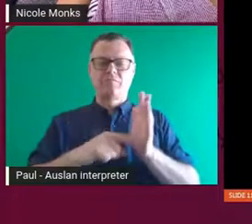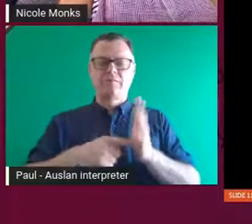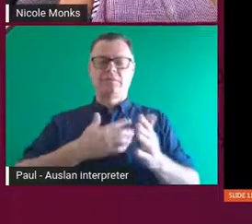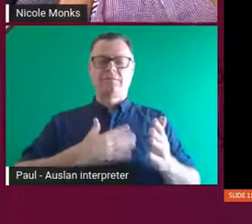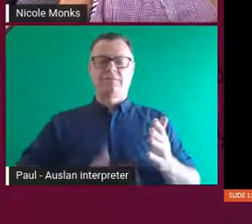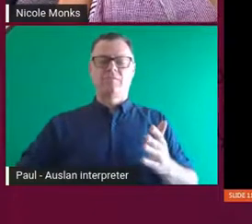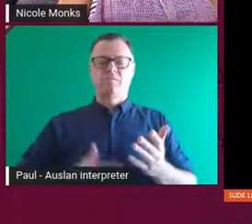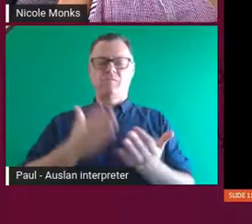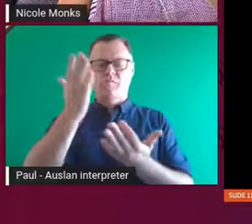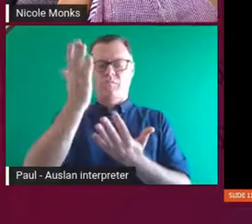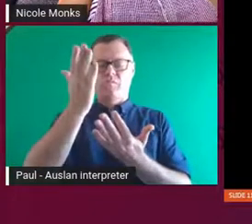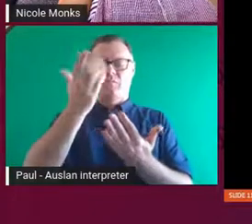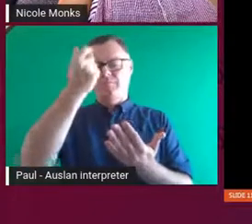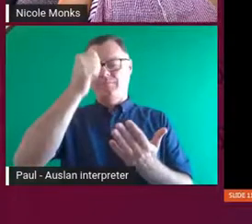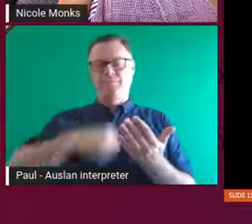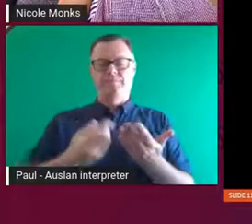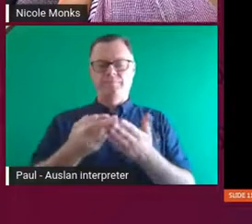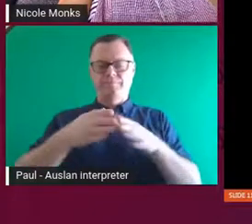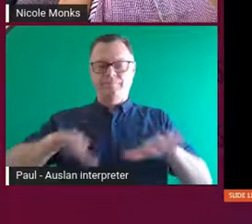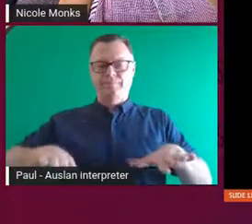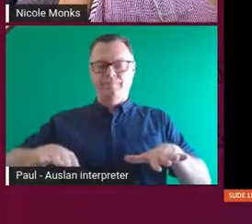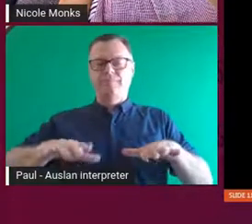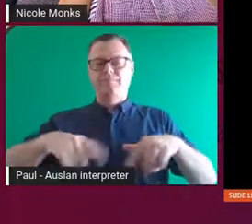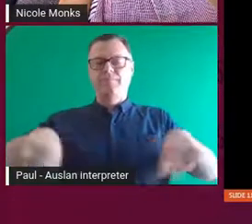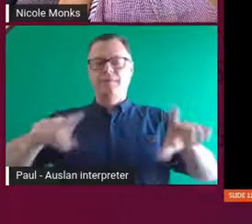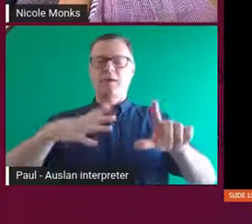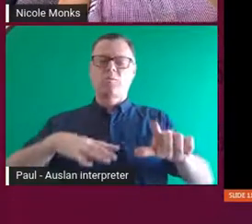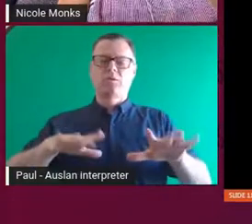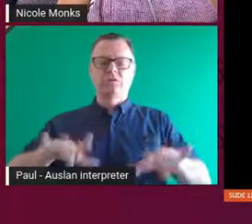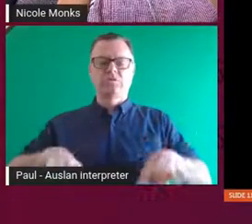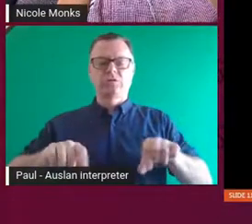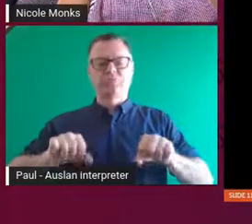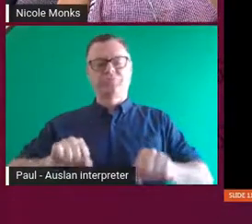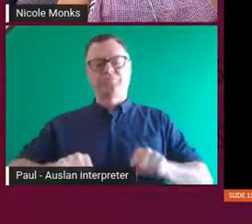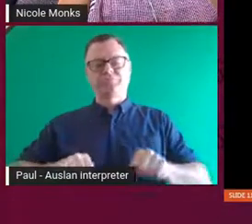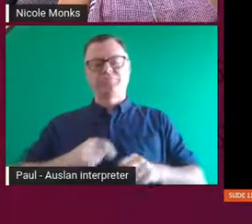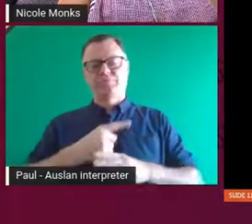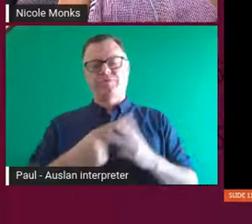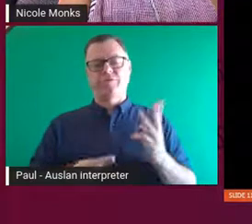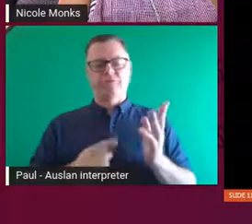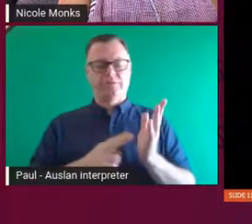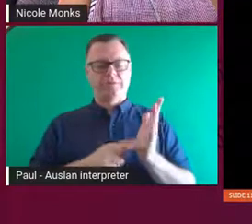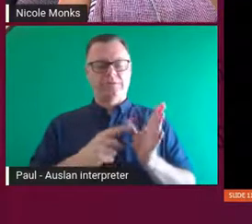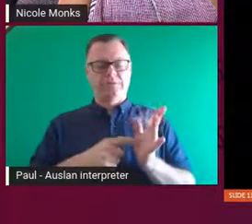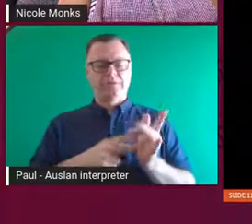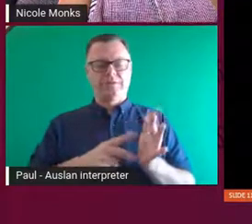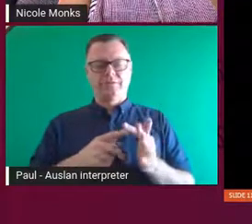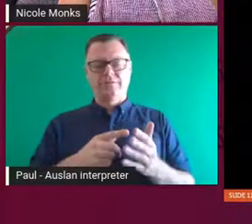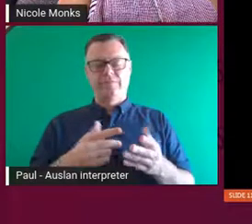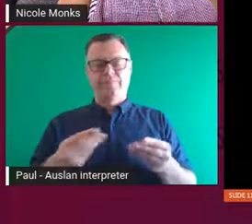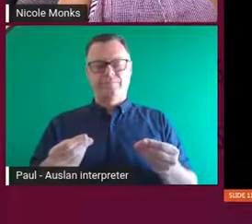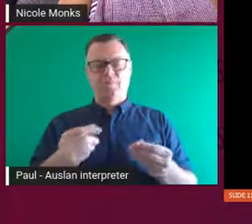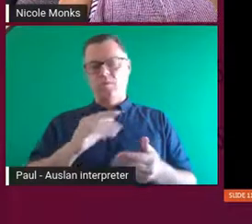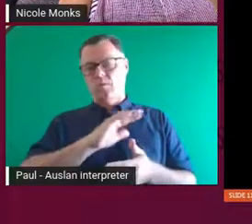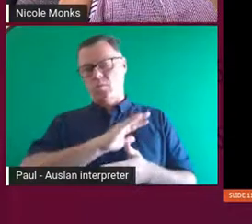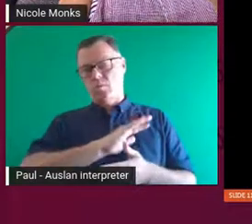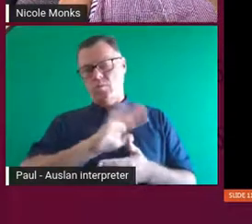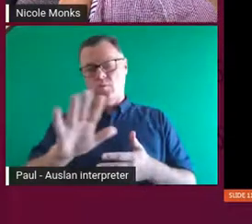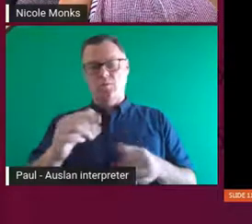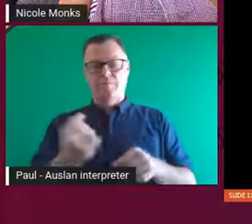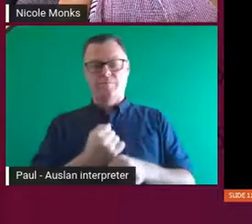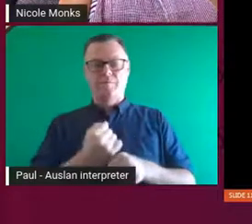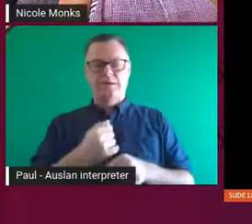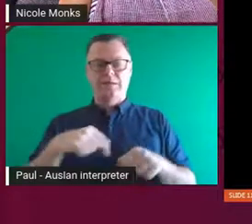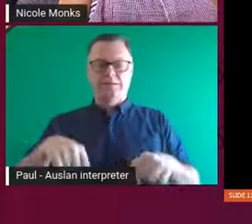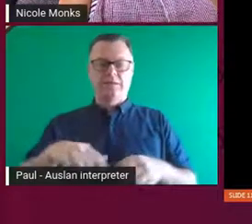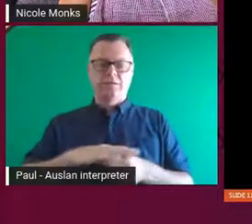yeah, we try to keep everything sort of as native as we can. And also this entire work was made locally.